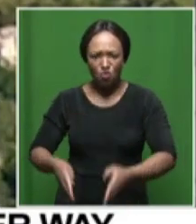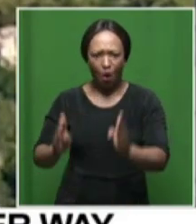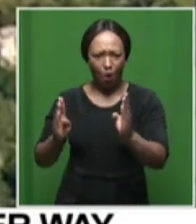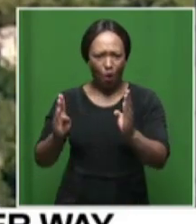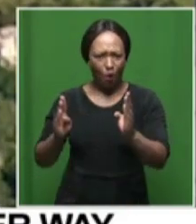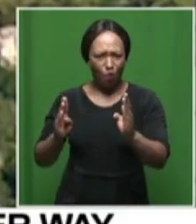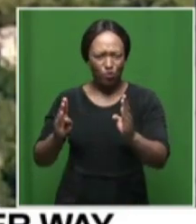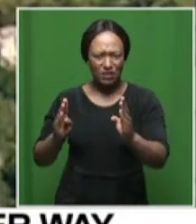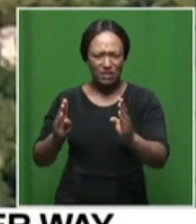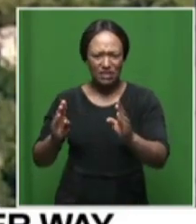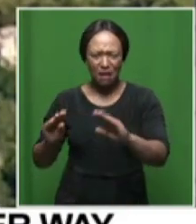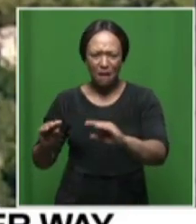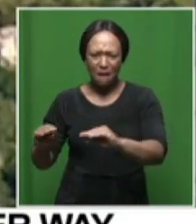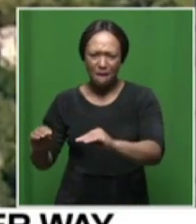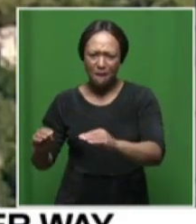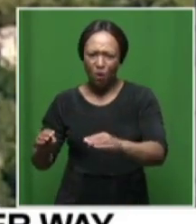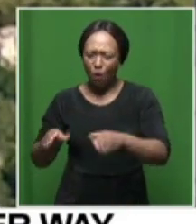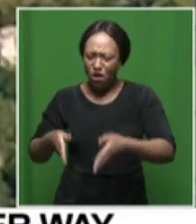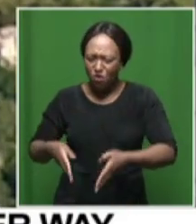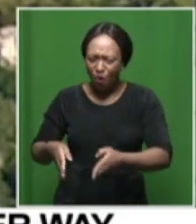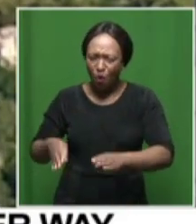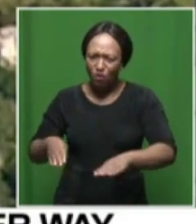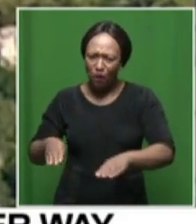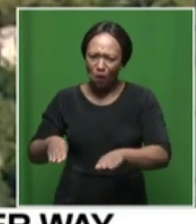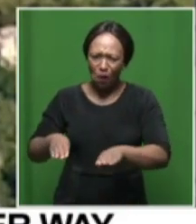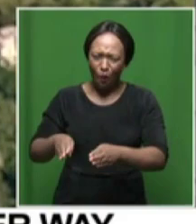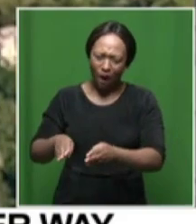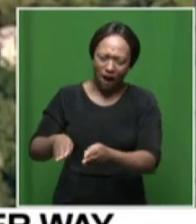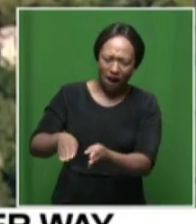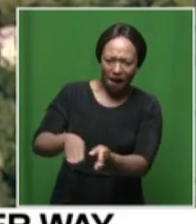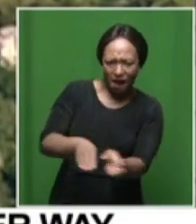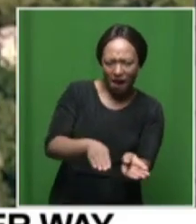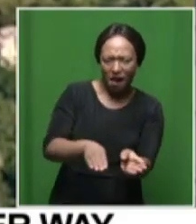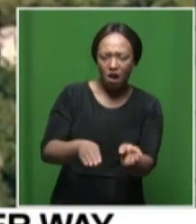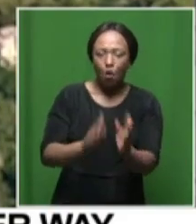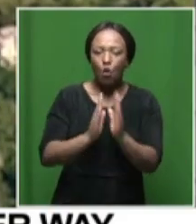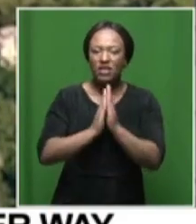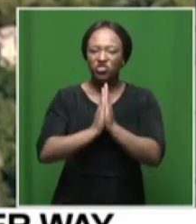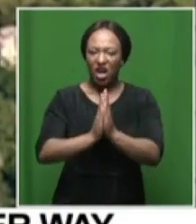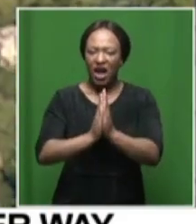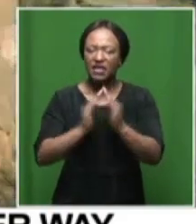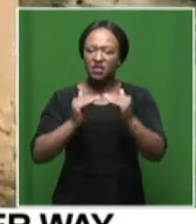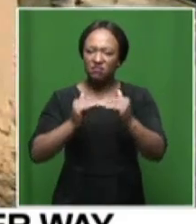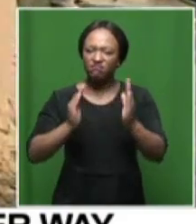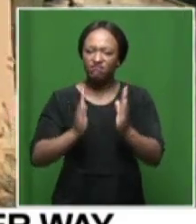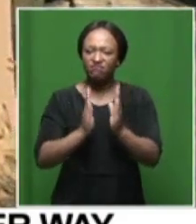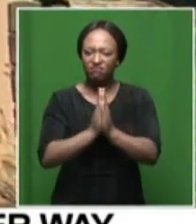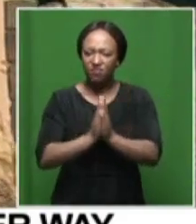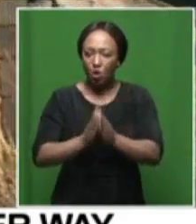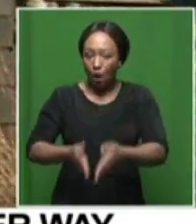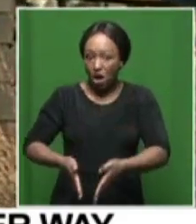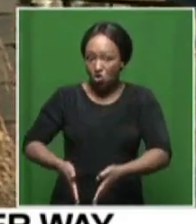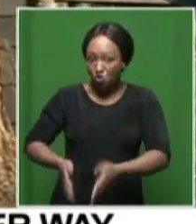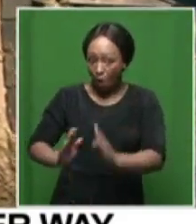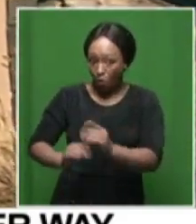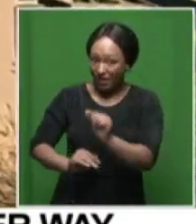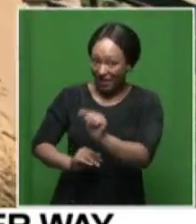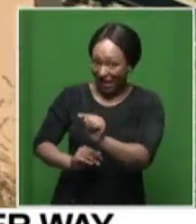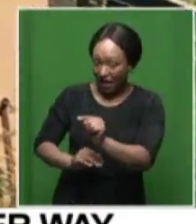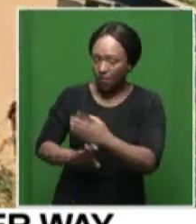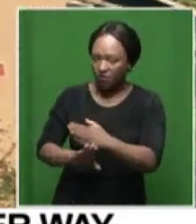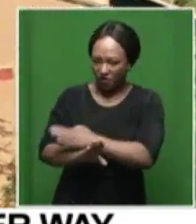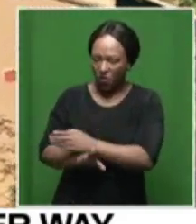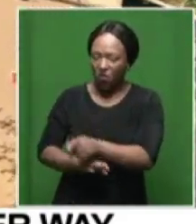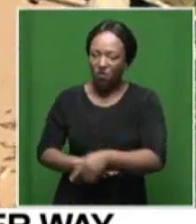shape it moved to the other side of the road and the church itself where it is it's where the road was yes yeah